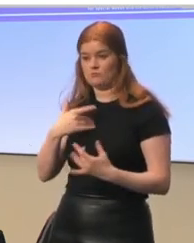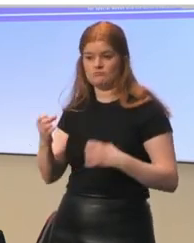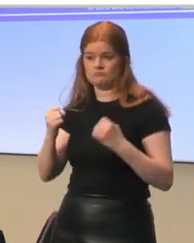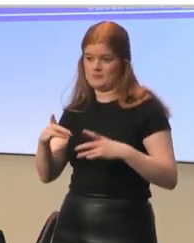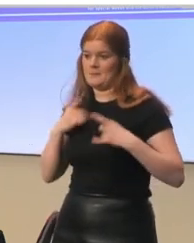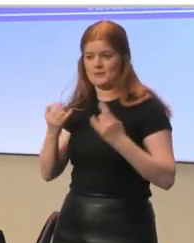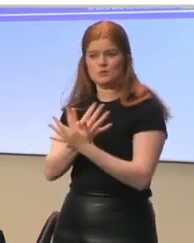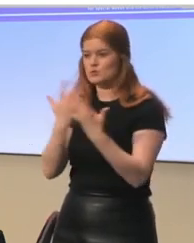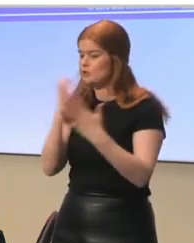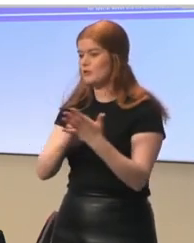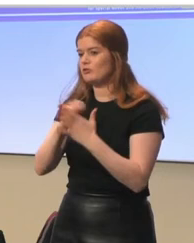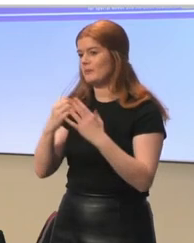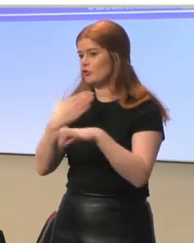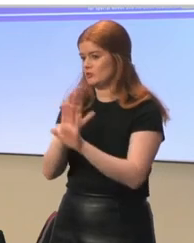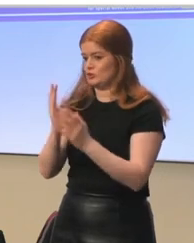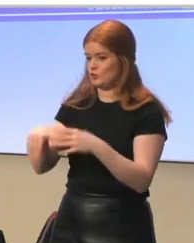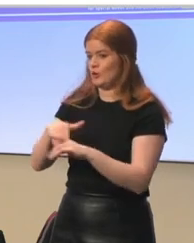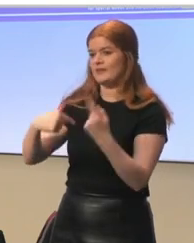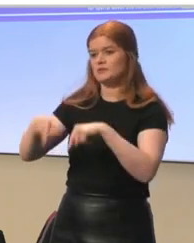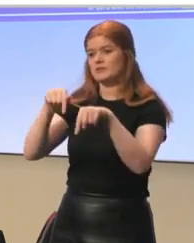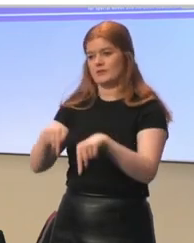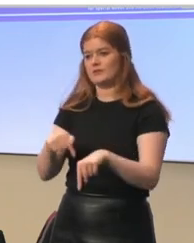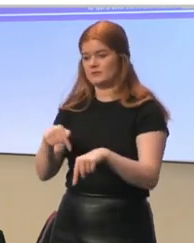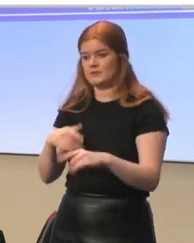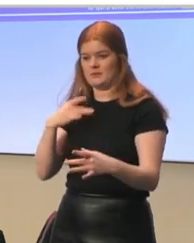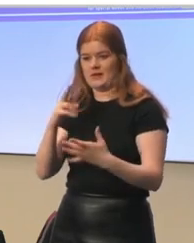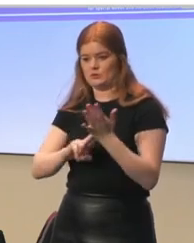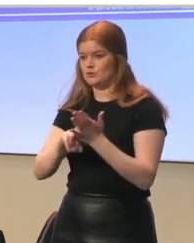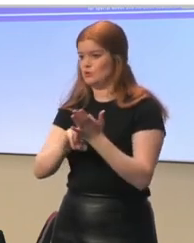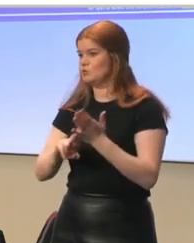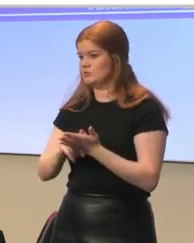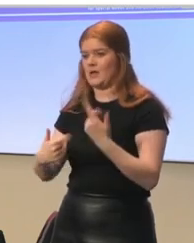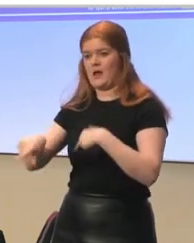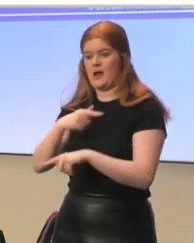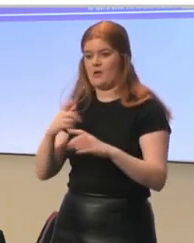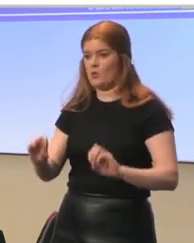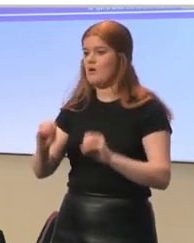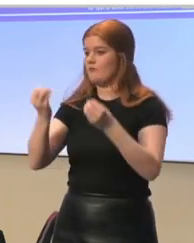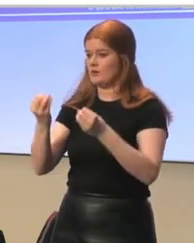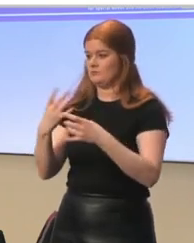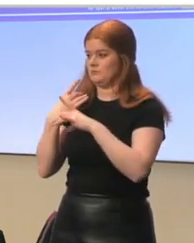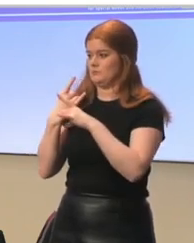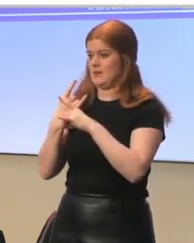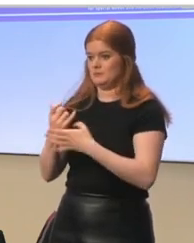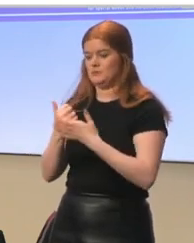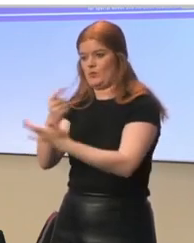happy that so many European countries are joining us here and make use of our offer in supporting them.